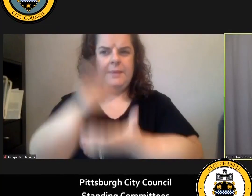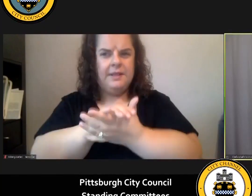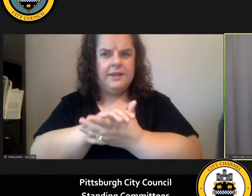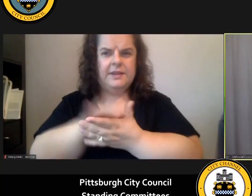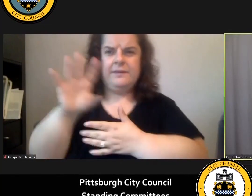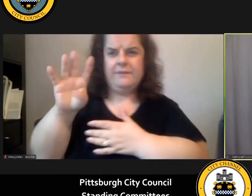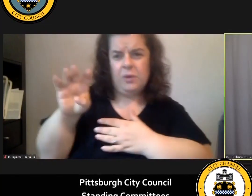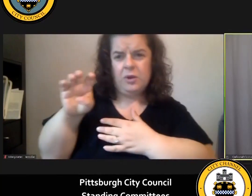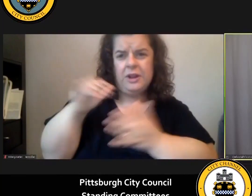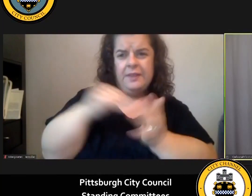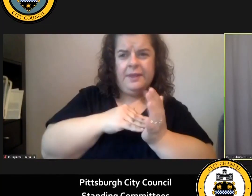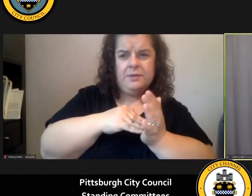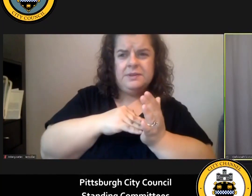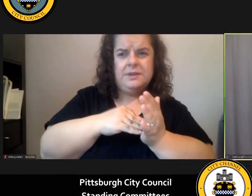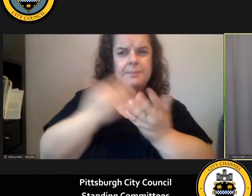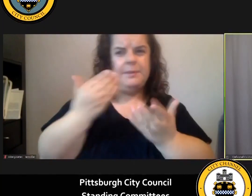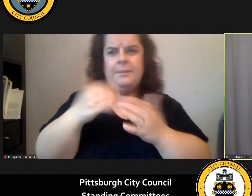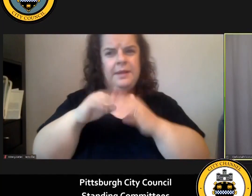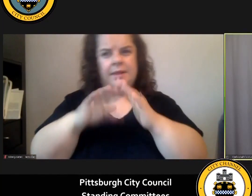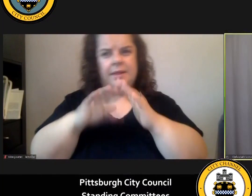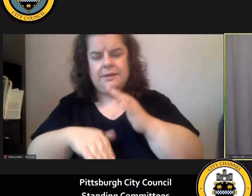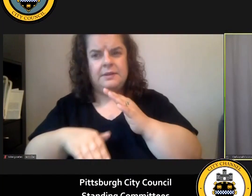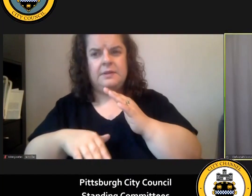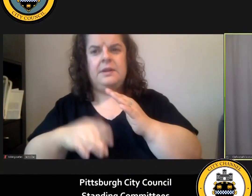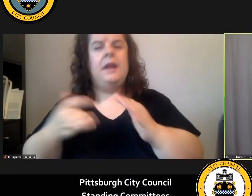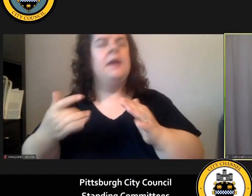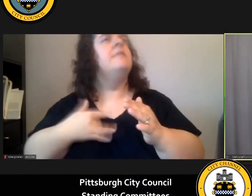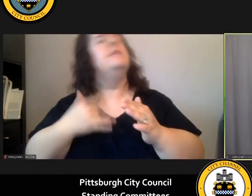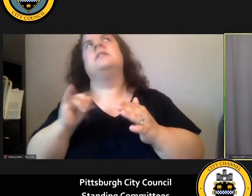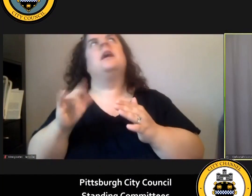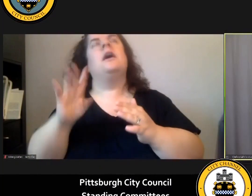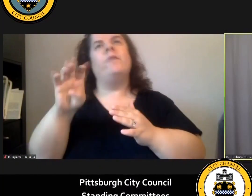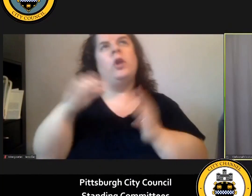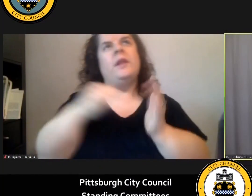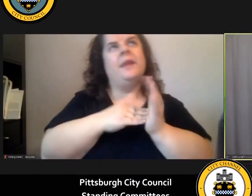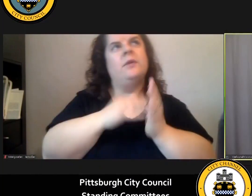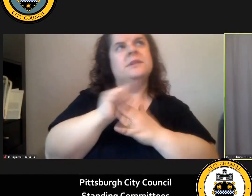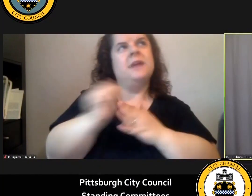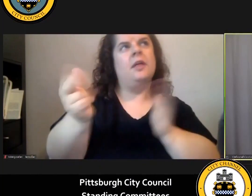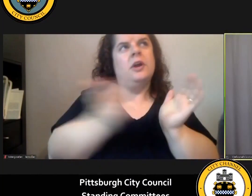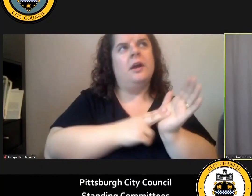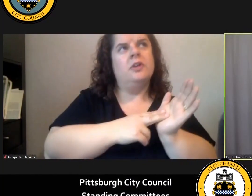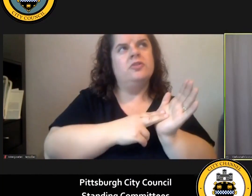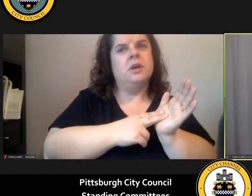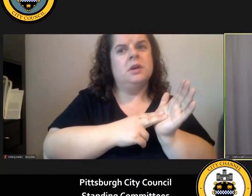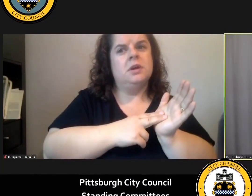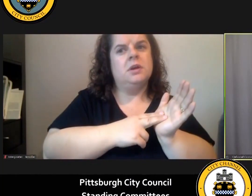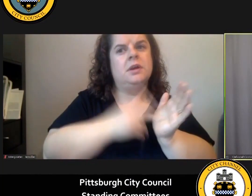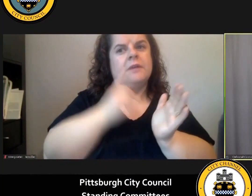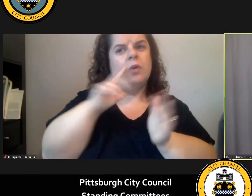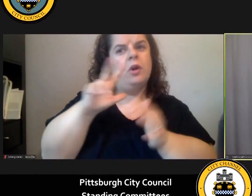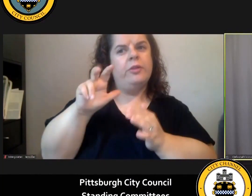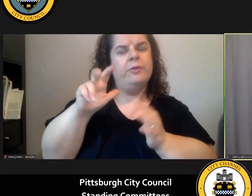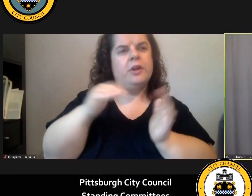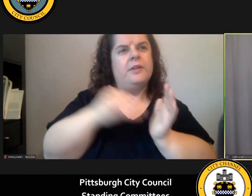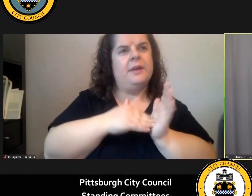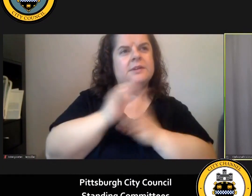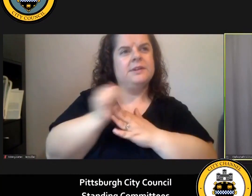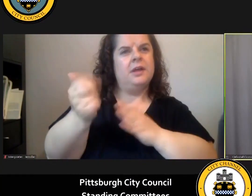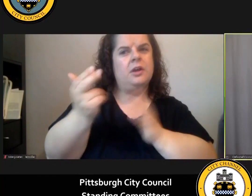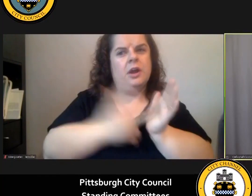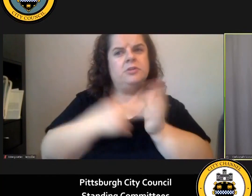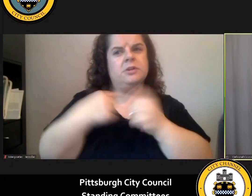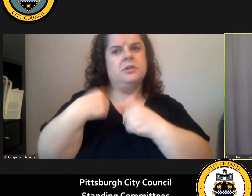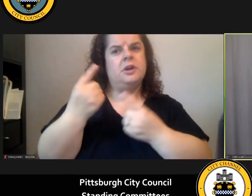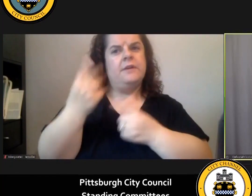i think it was less than 150 a year it feels like it was like a 400 000 dollar contract or 300 000 dollar contract over four years i just